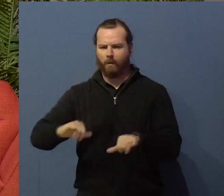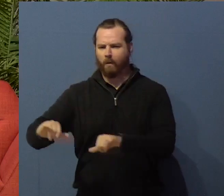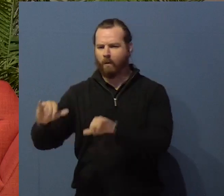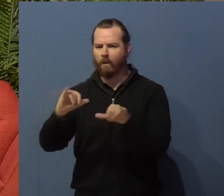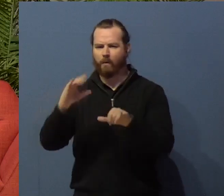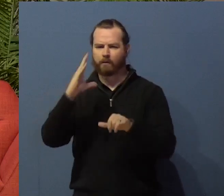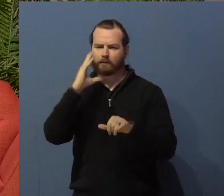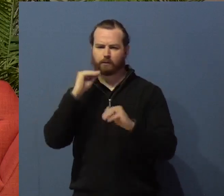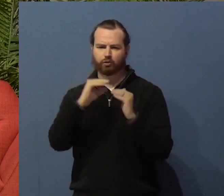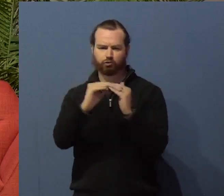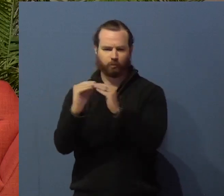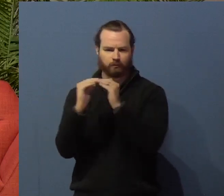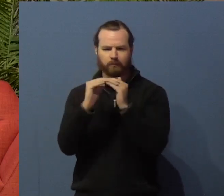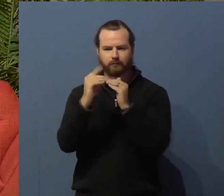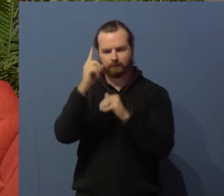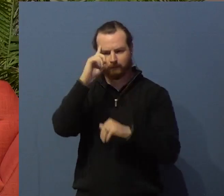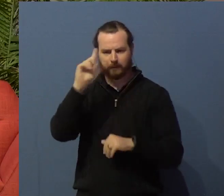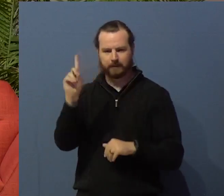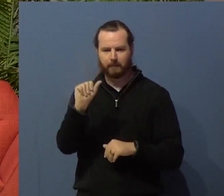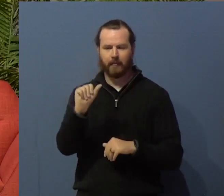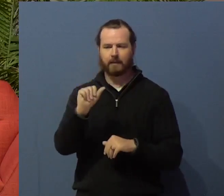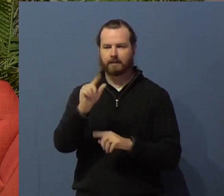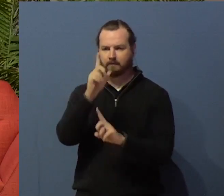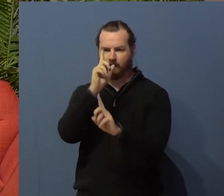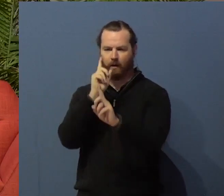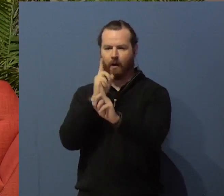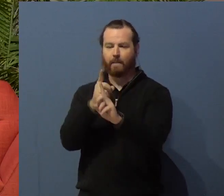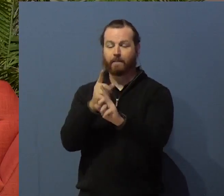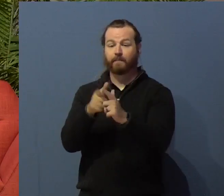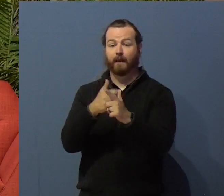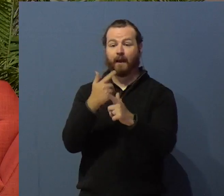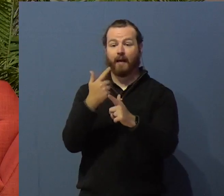And then I met these people. My cheering squad.